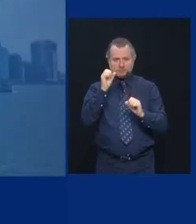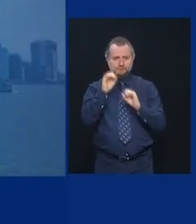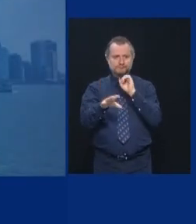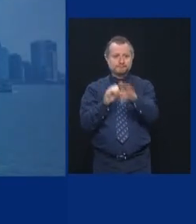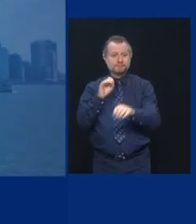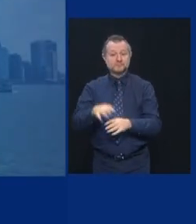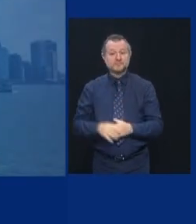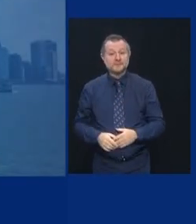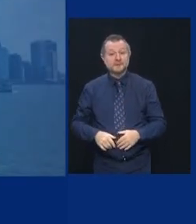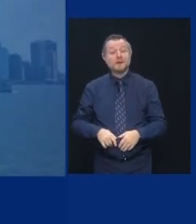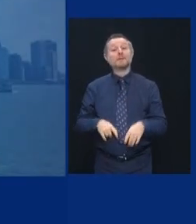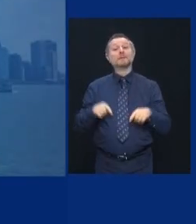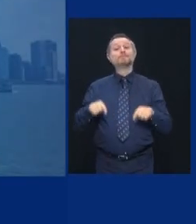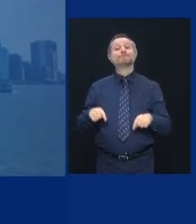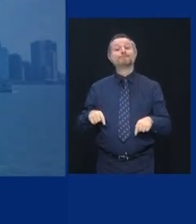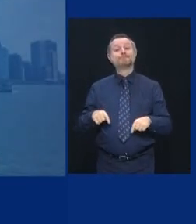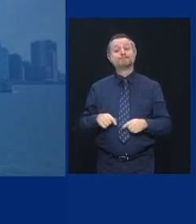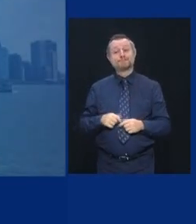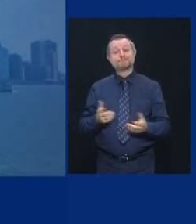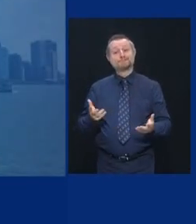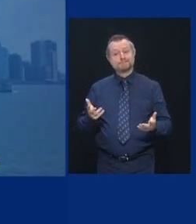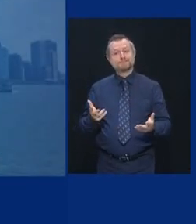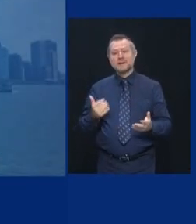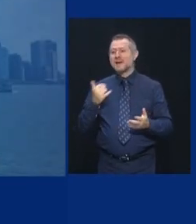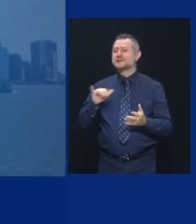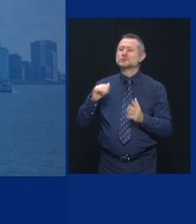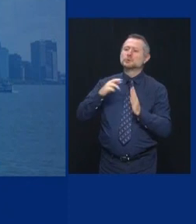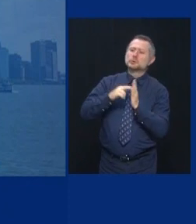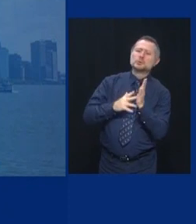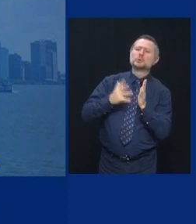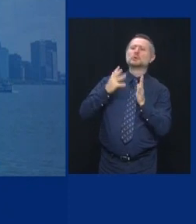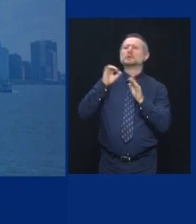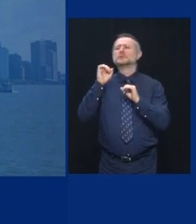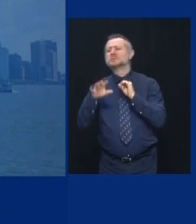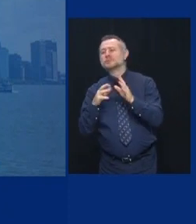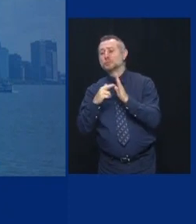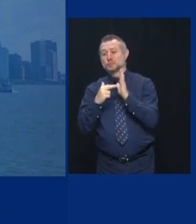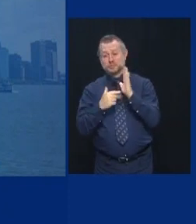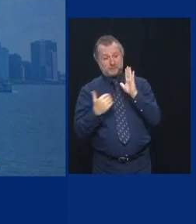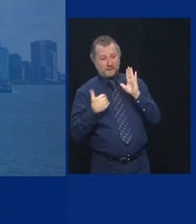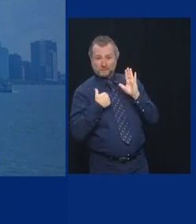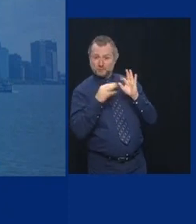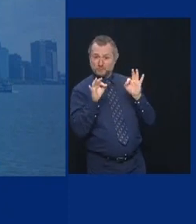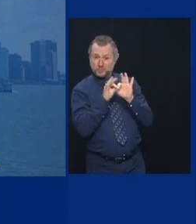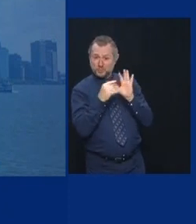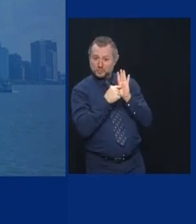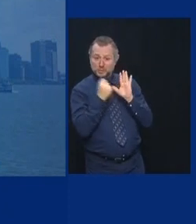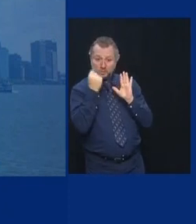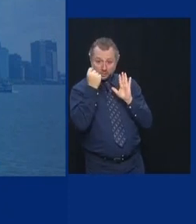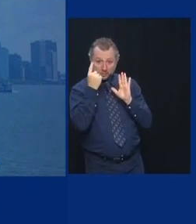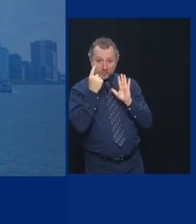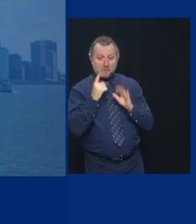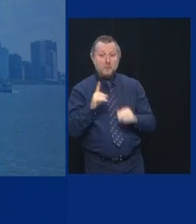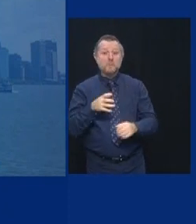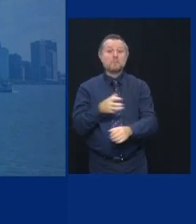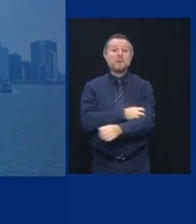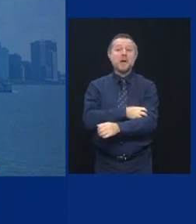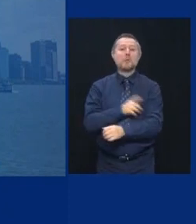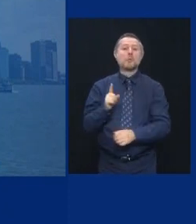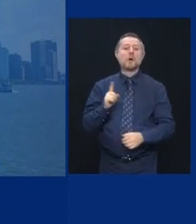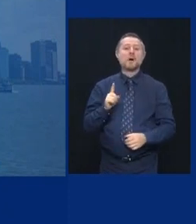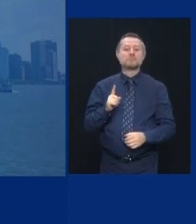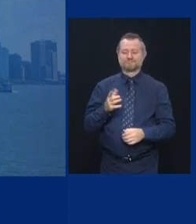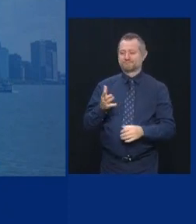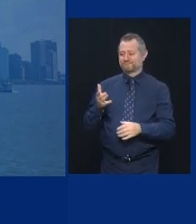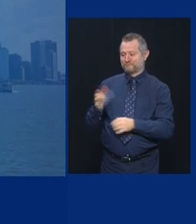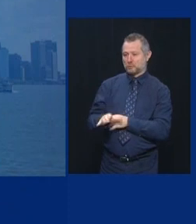Enforcement works. Any rule is only as good as the enforcement. Don't speed. Are you